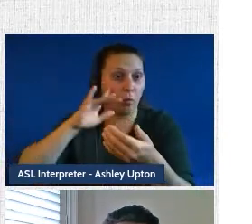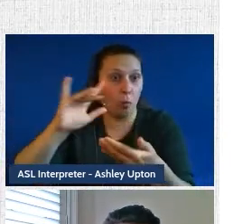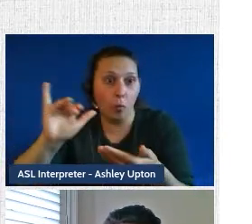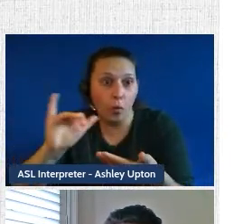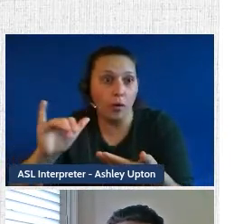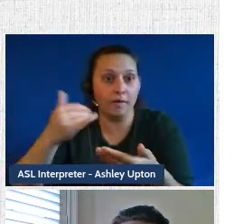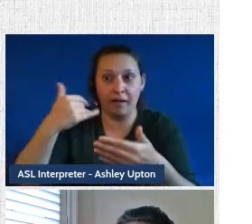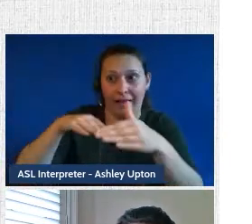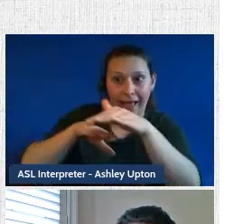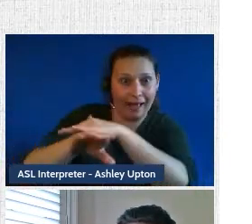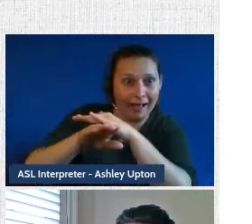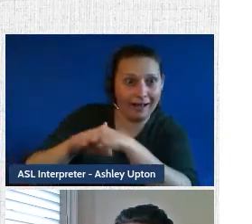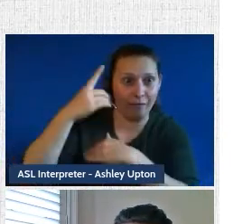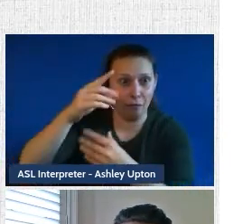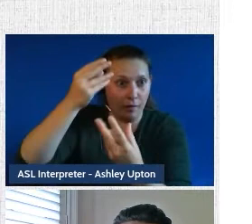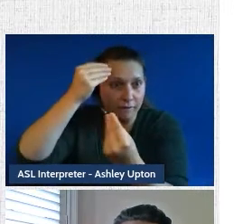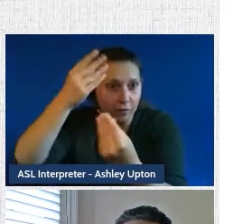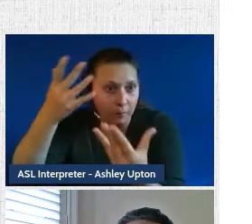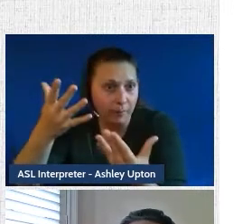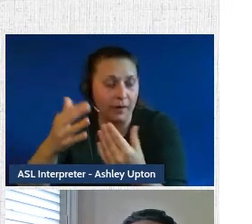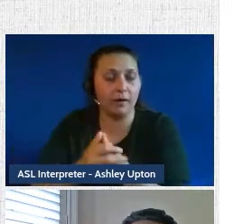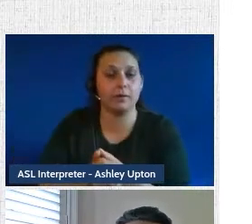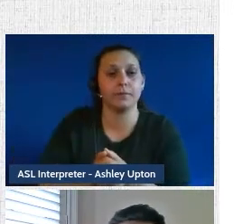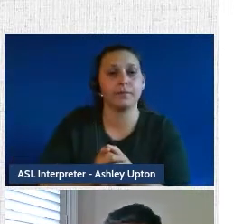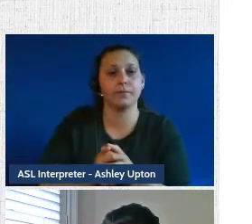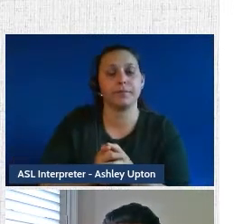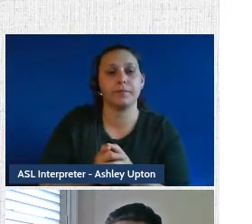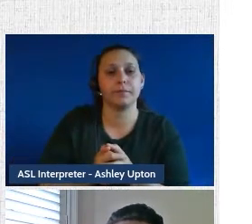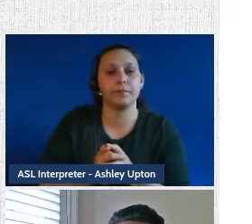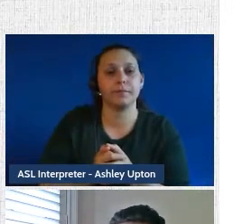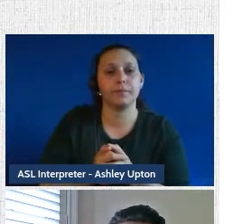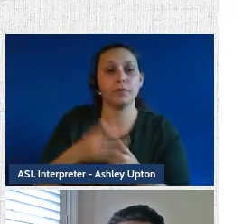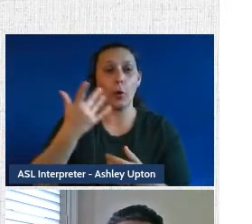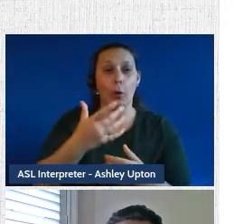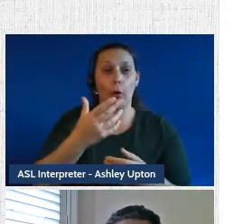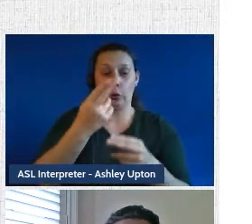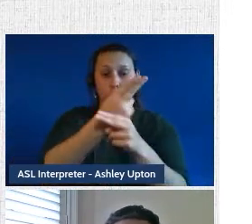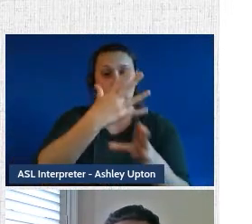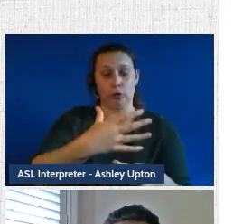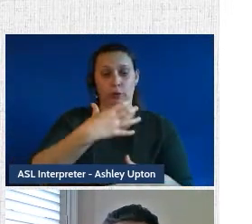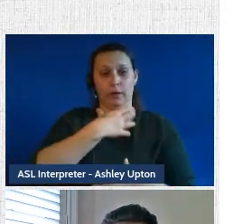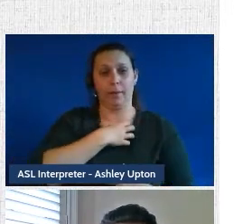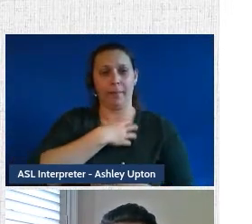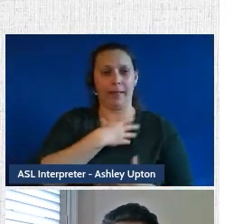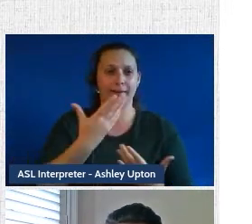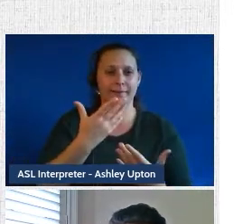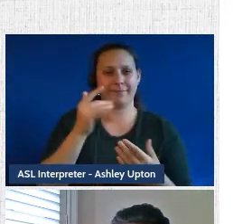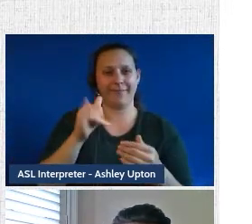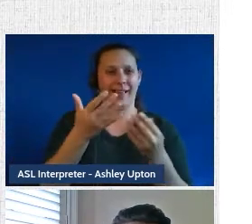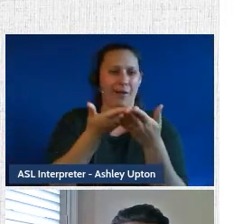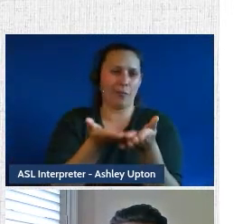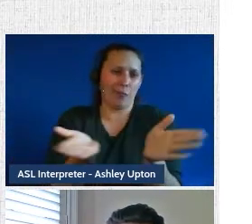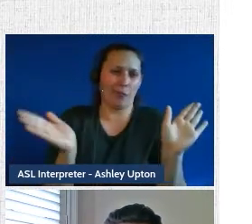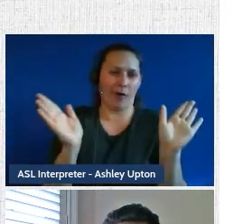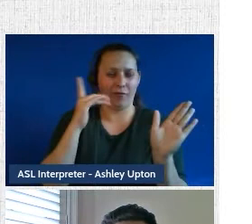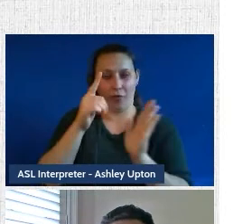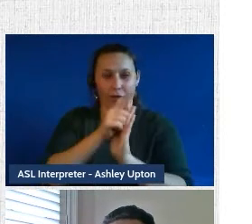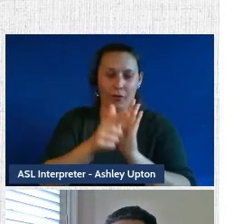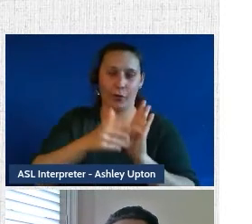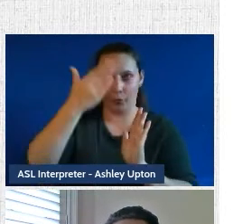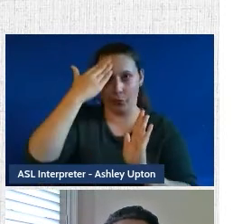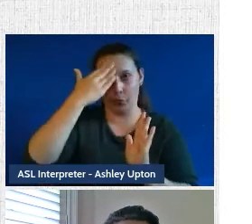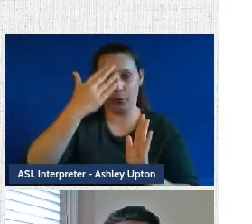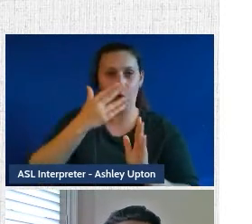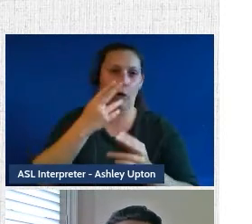and access to data? So moving forward, consumer complaints, it really is a very broad area of the law. As many know, you know, consumer